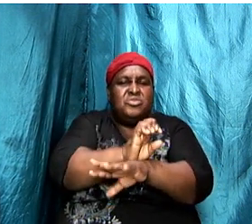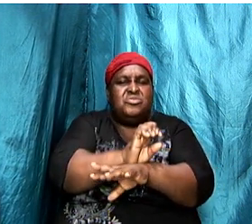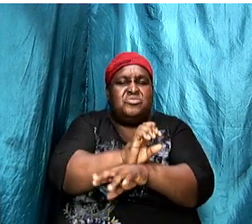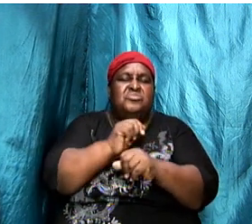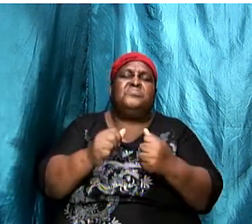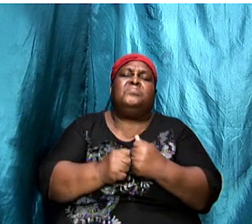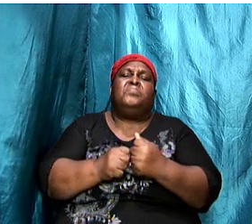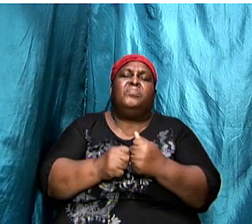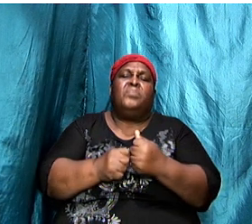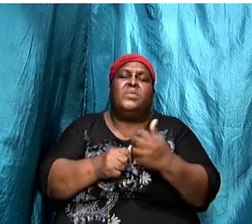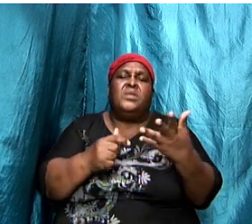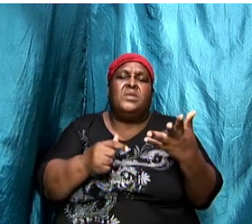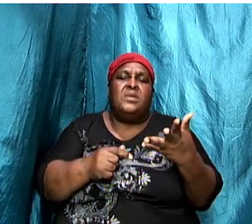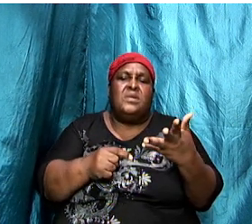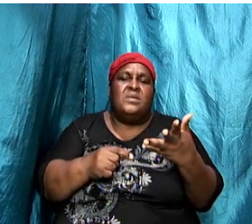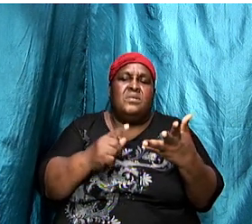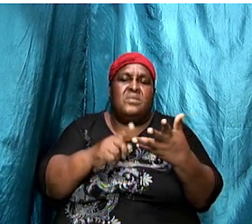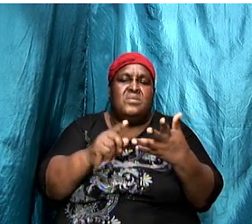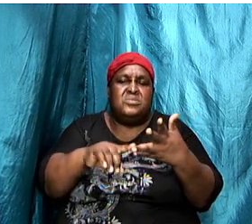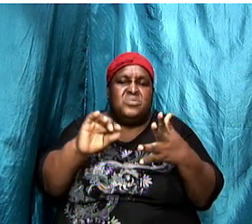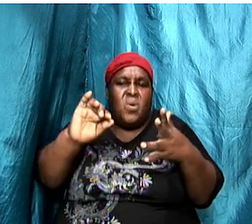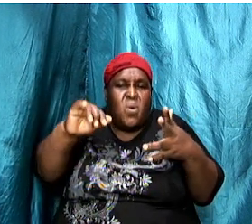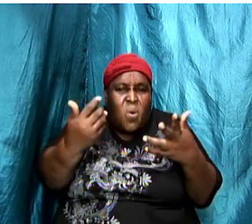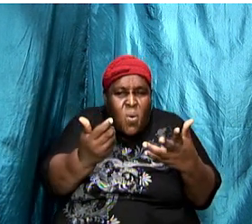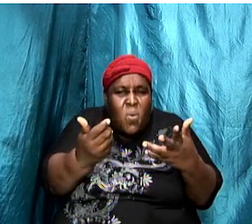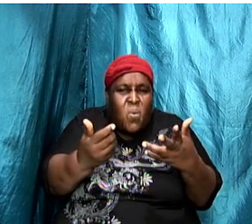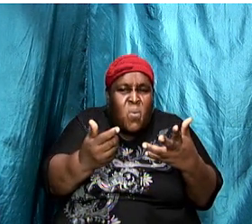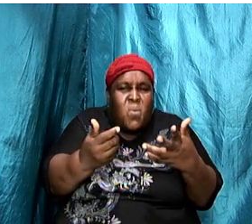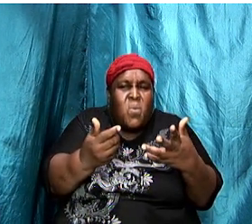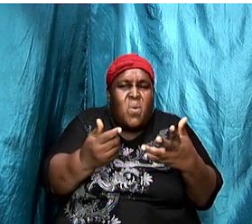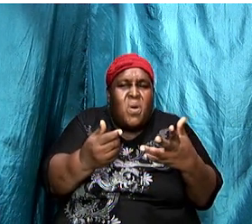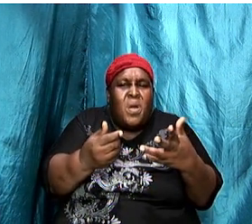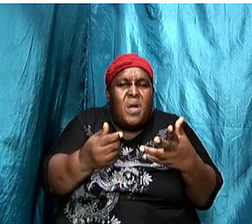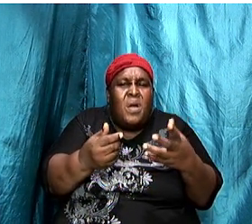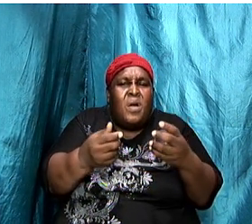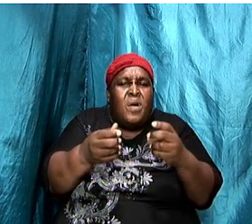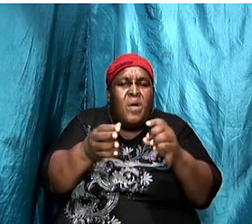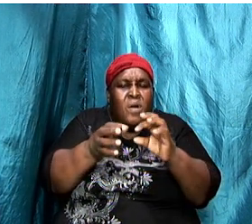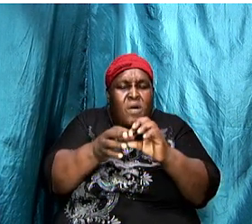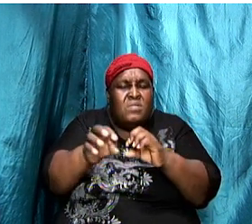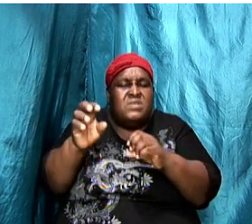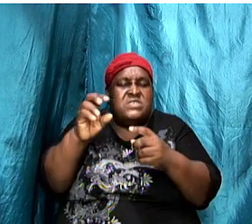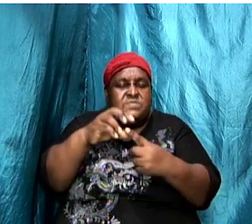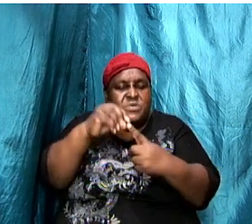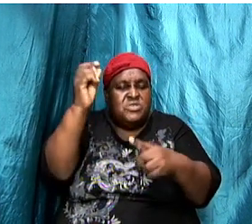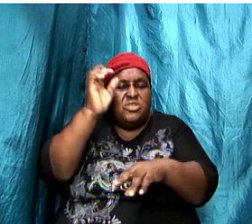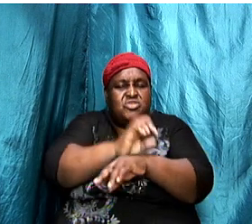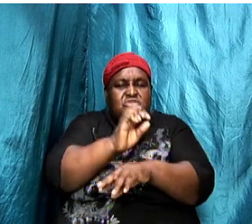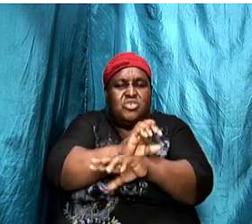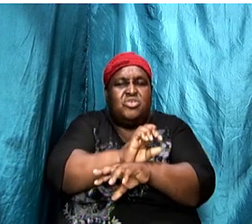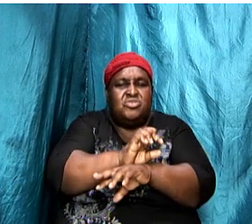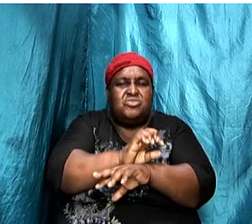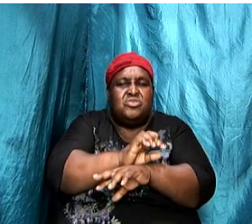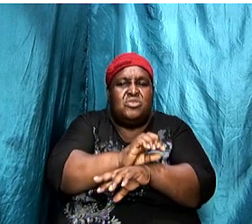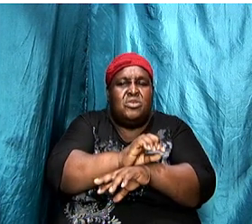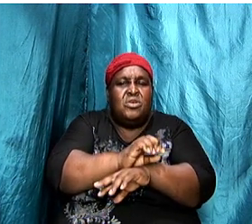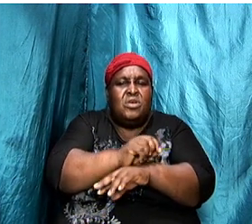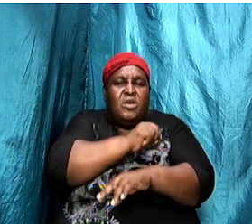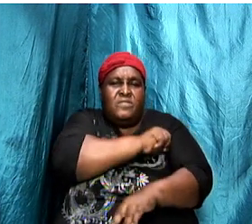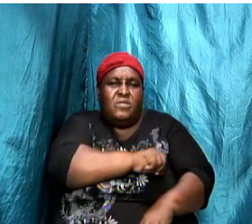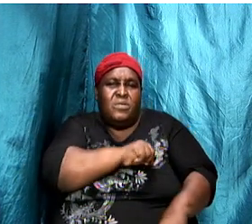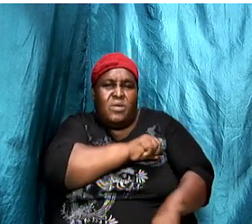them there is a description a particular description for a particular church of a particular characteristic